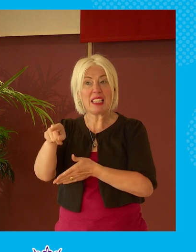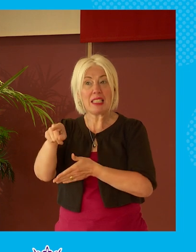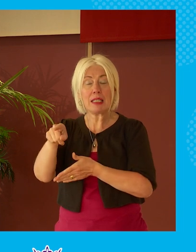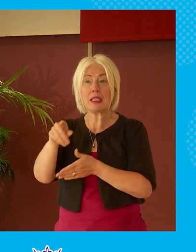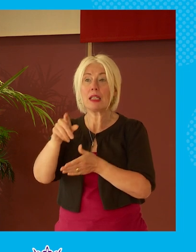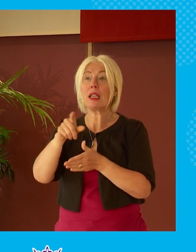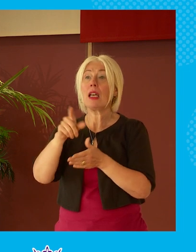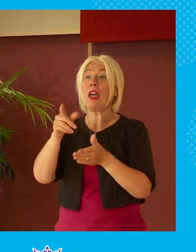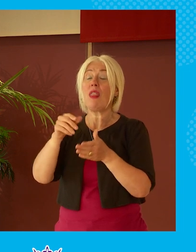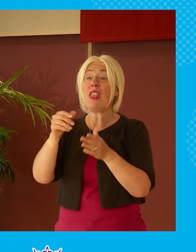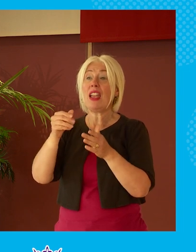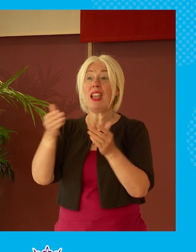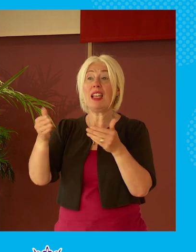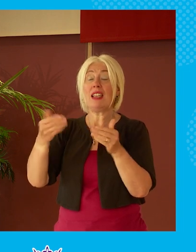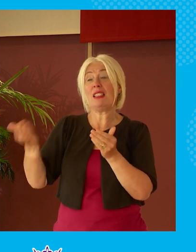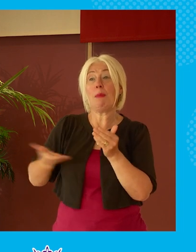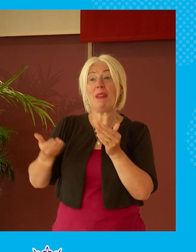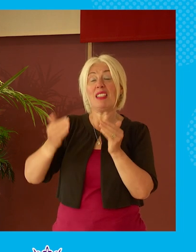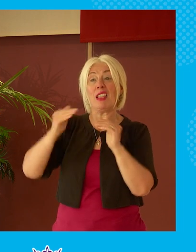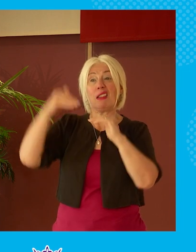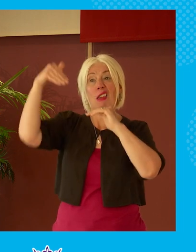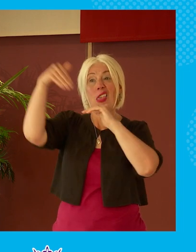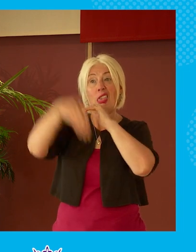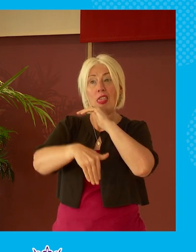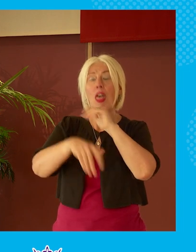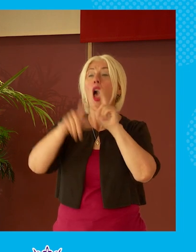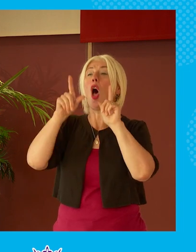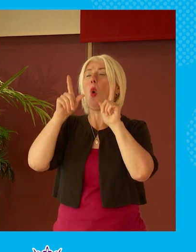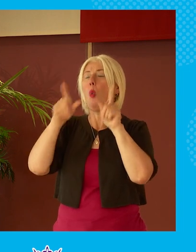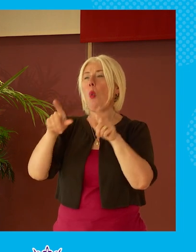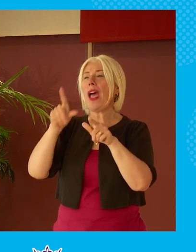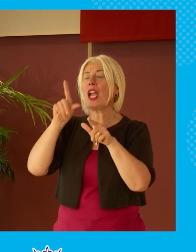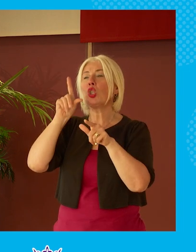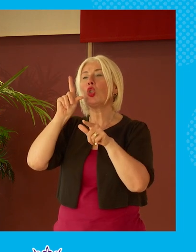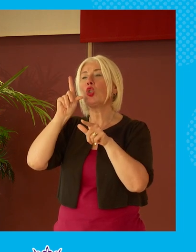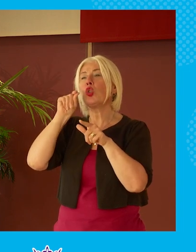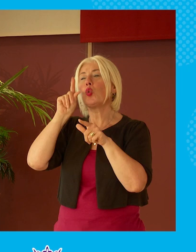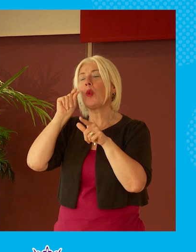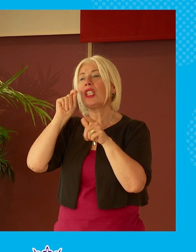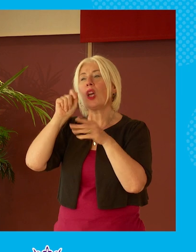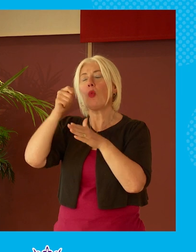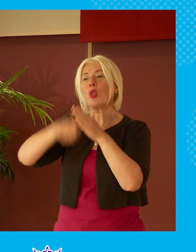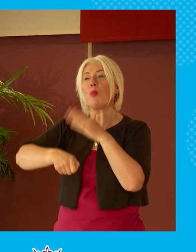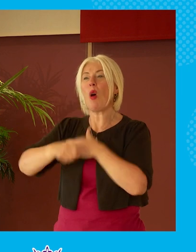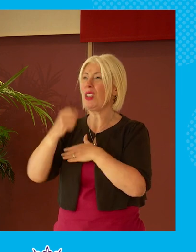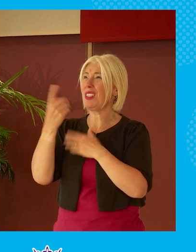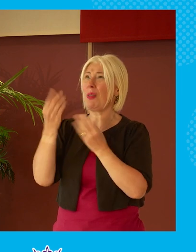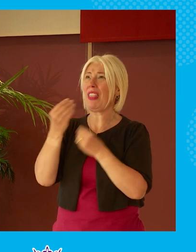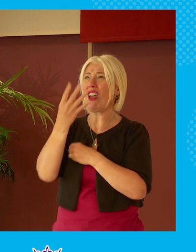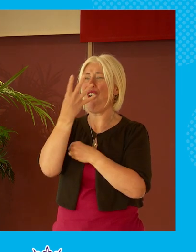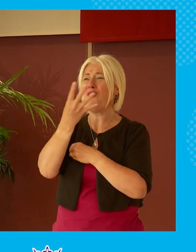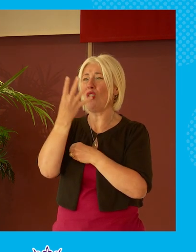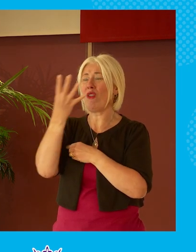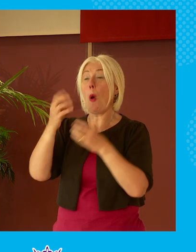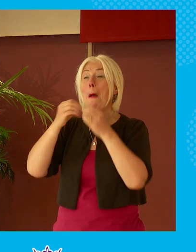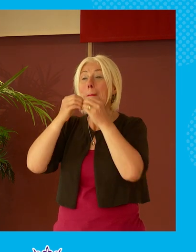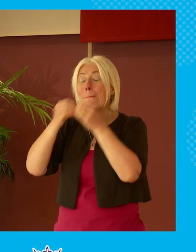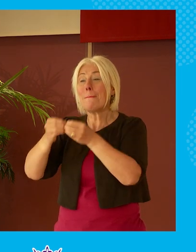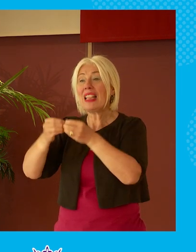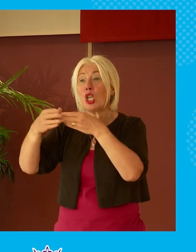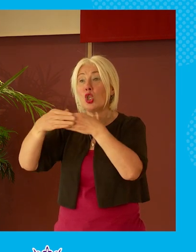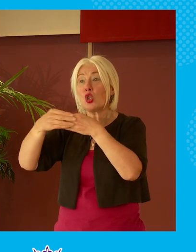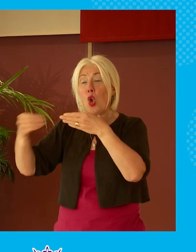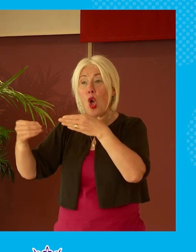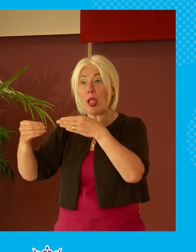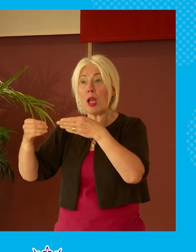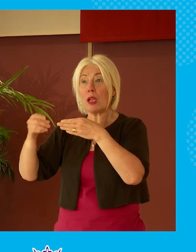out of business uh just about the point that twitter was being bought for i think it was 44 billion us dollars and twitter is